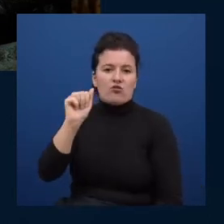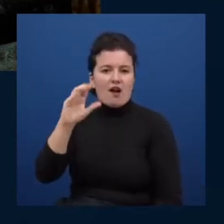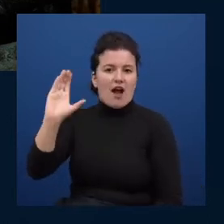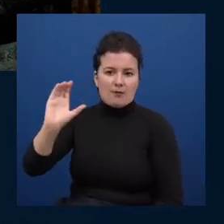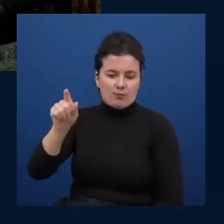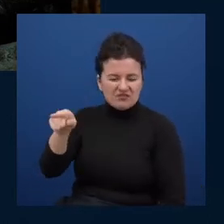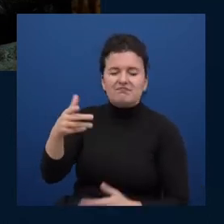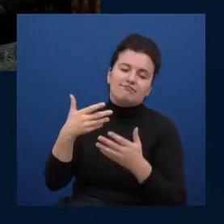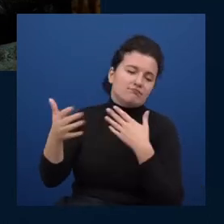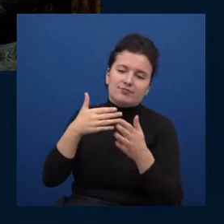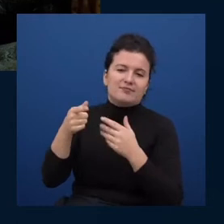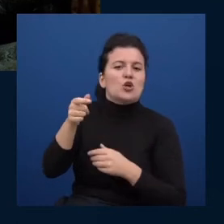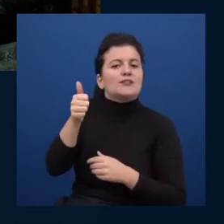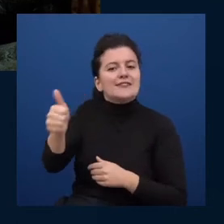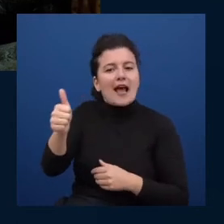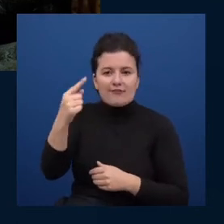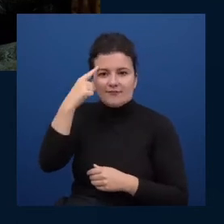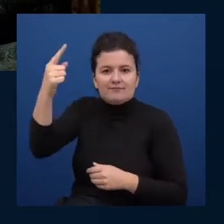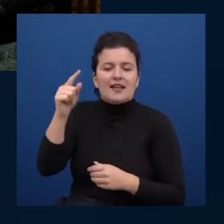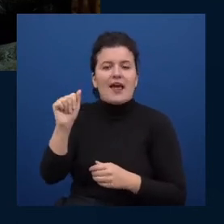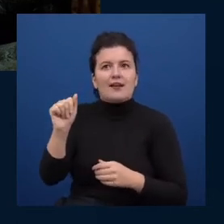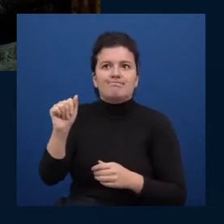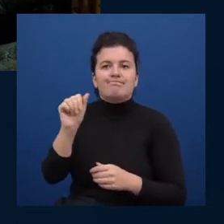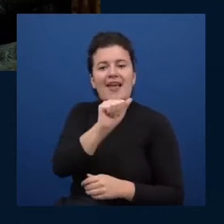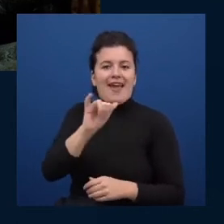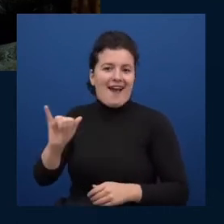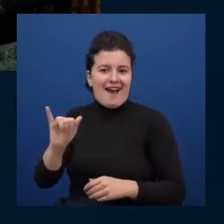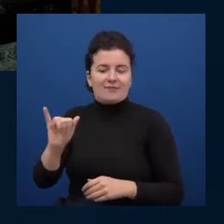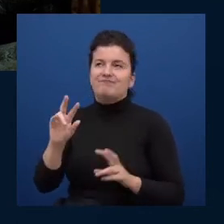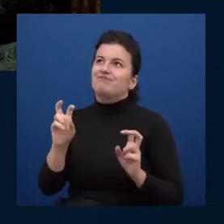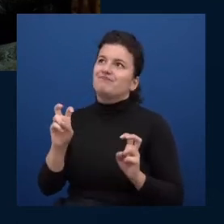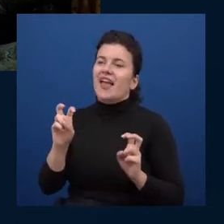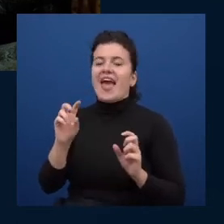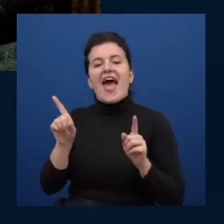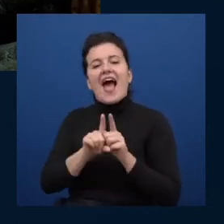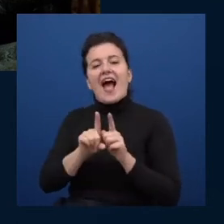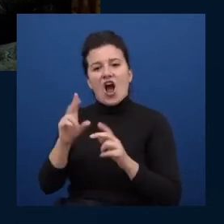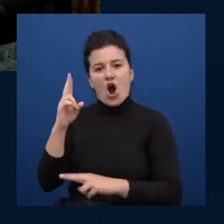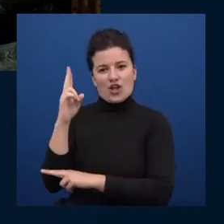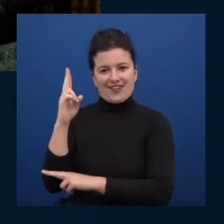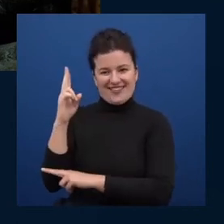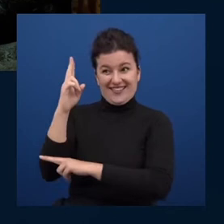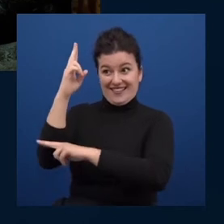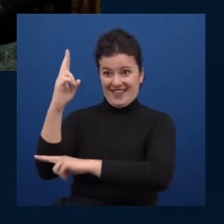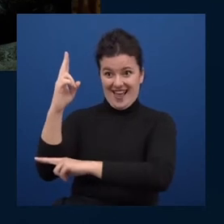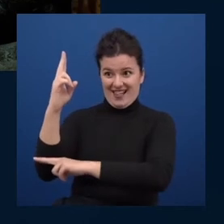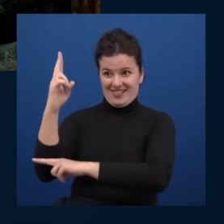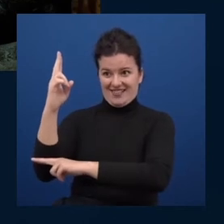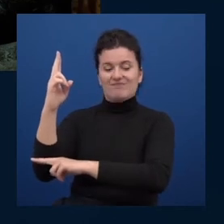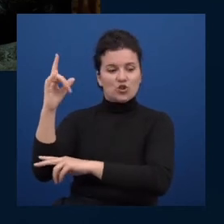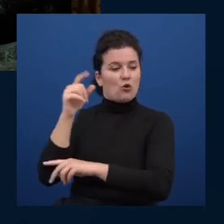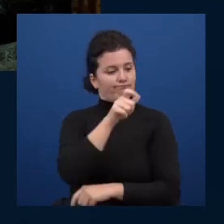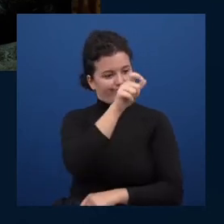ai so he plays a he actually plays a hotel and the character the main character enters the hotel